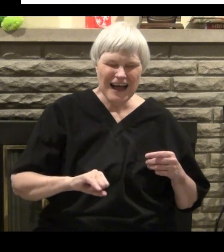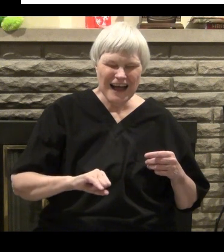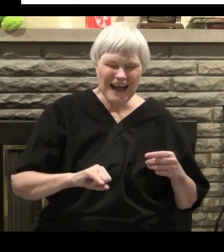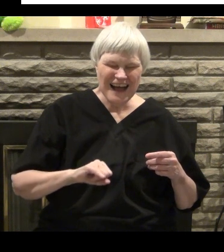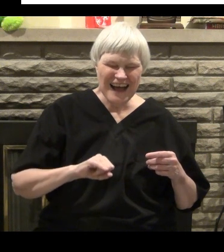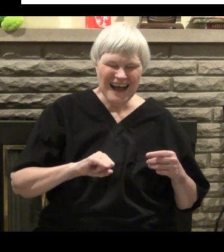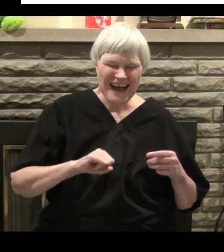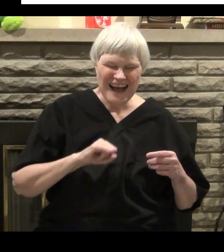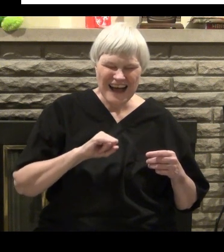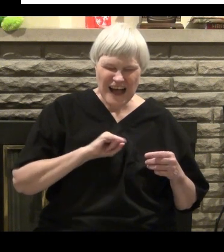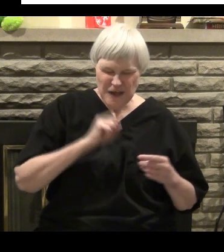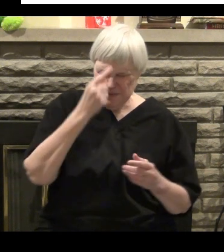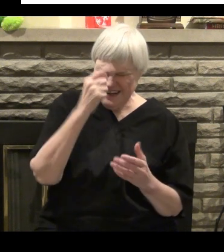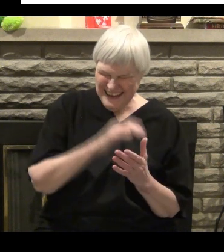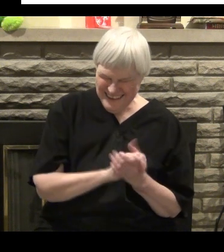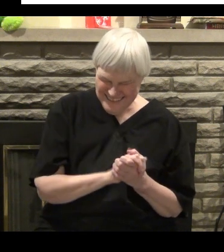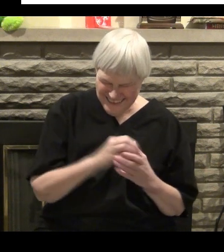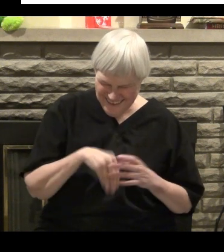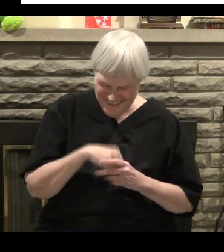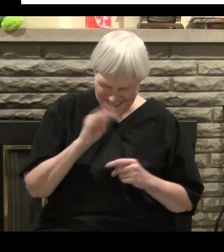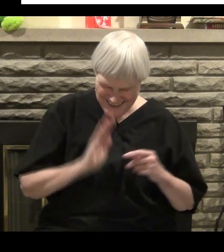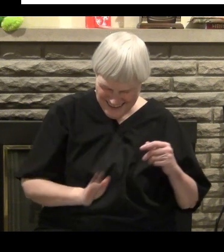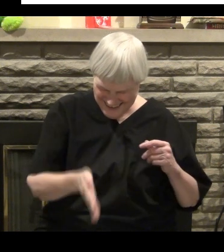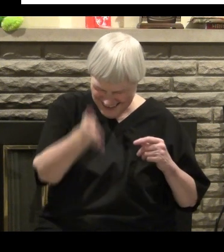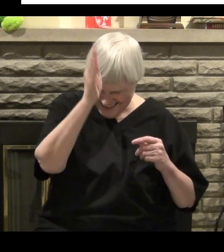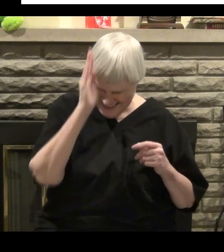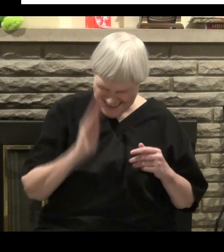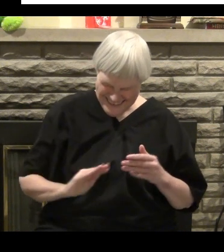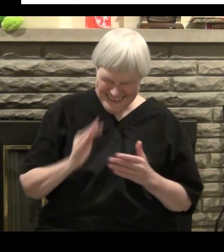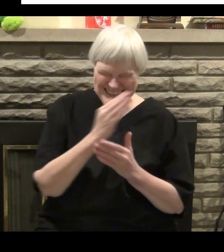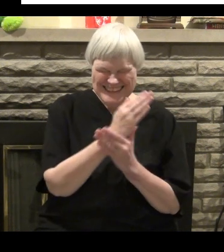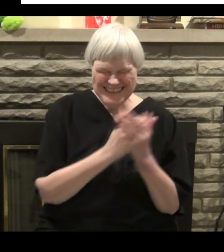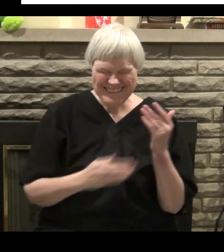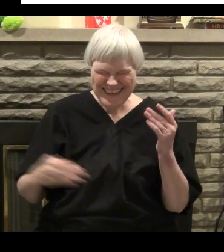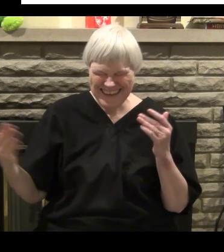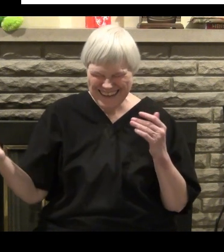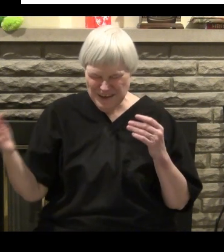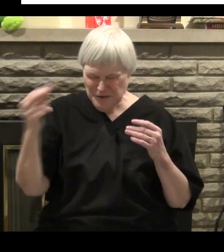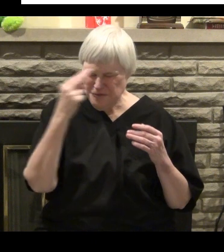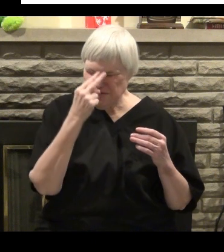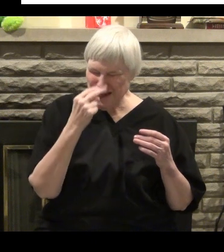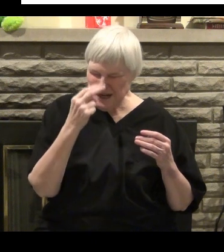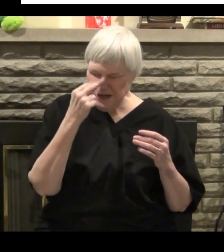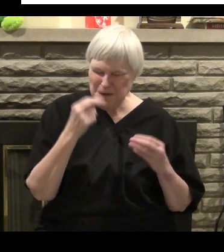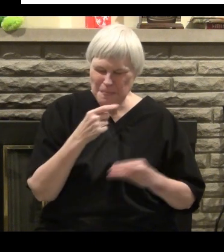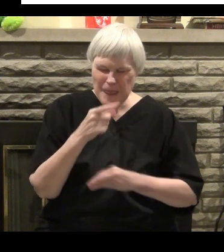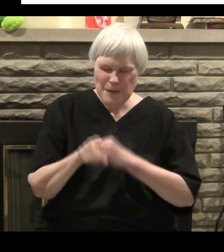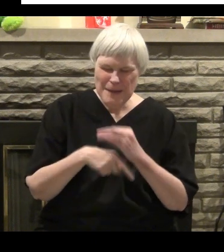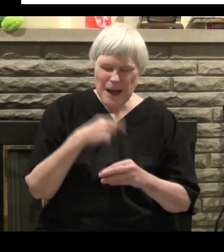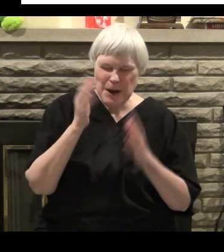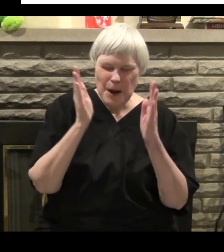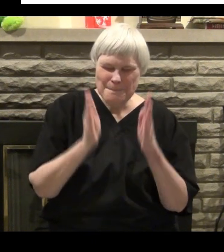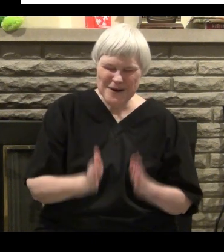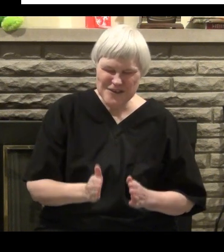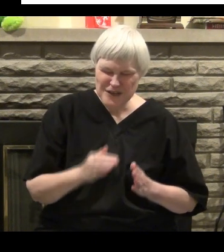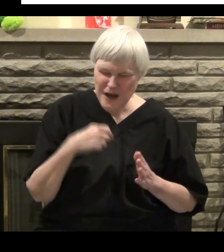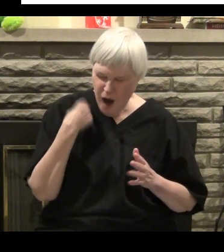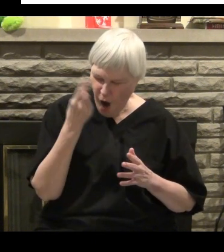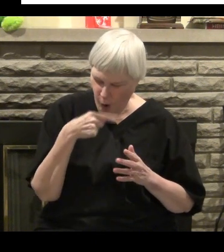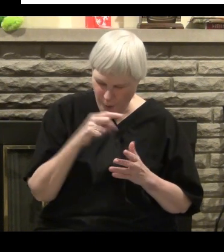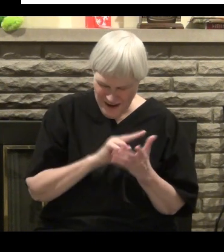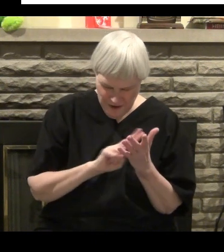was, from a standpoint of even a person that doesn't believe in God, if they're still reading your Bible, there's something kooky